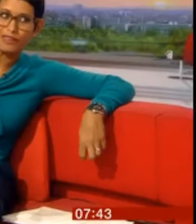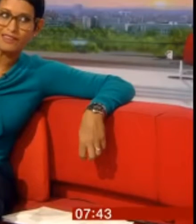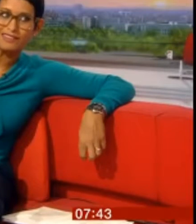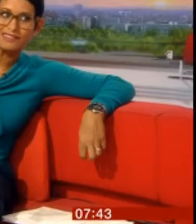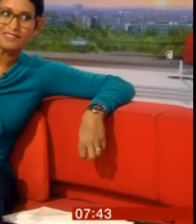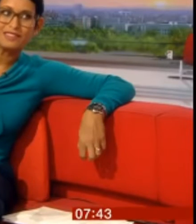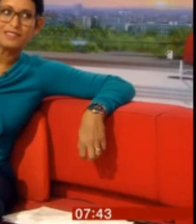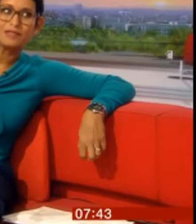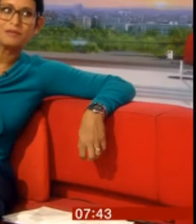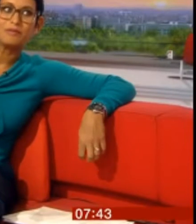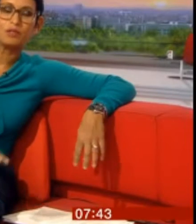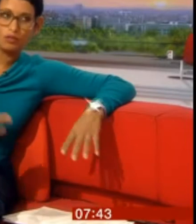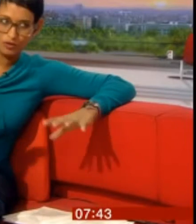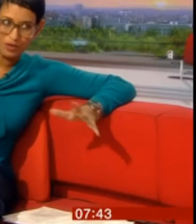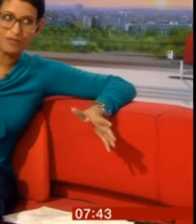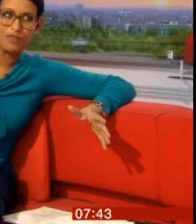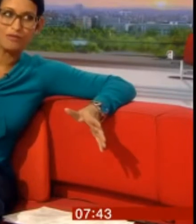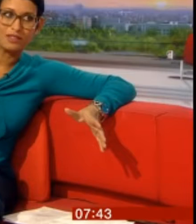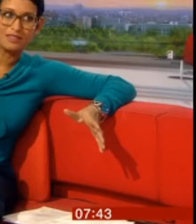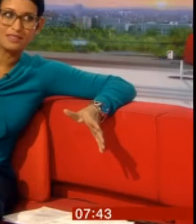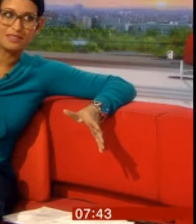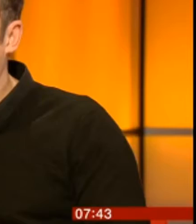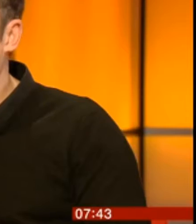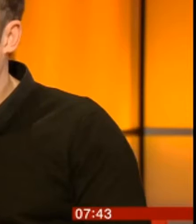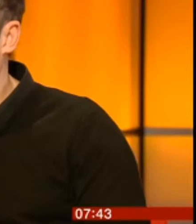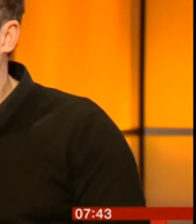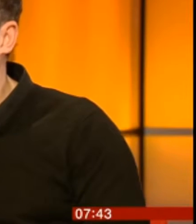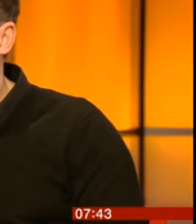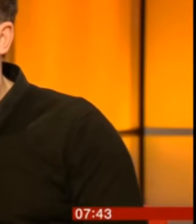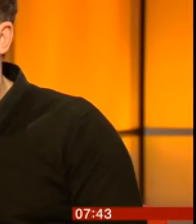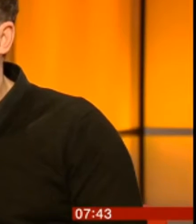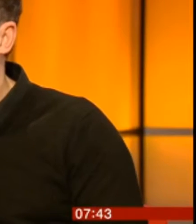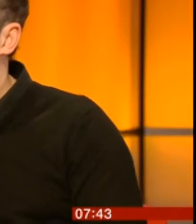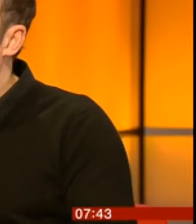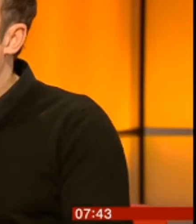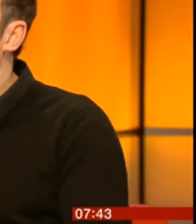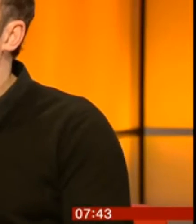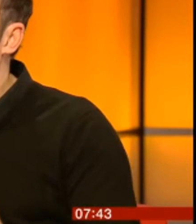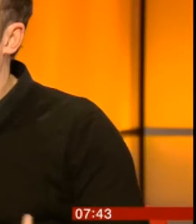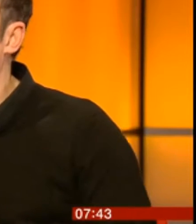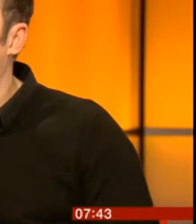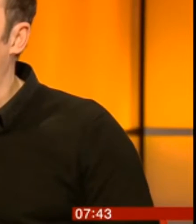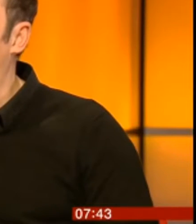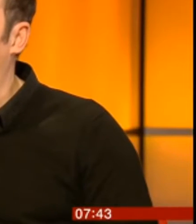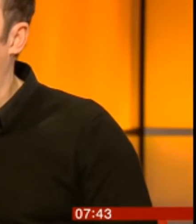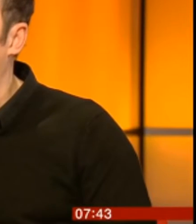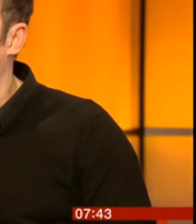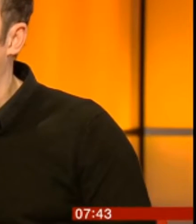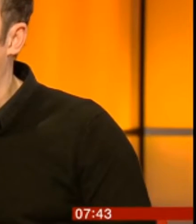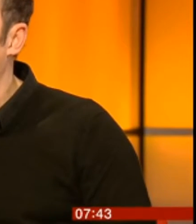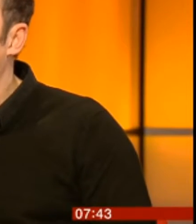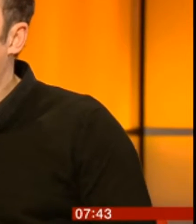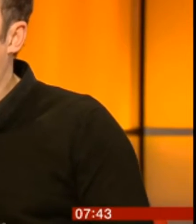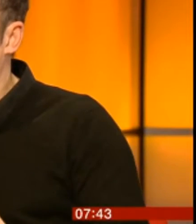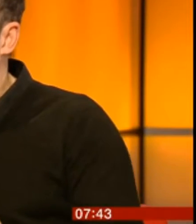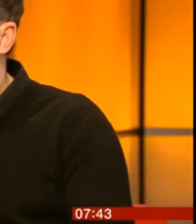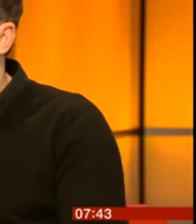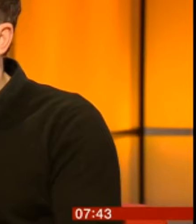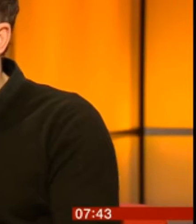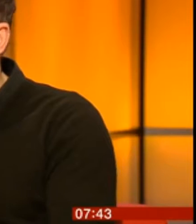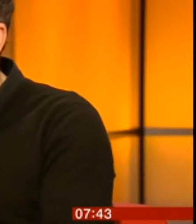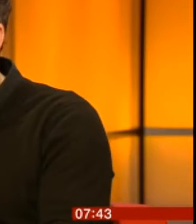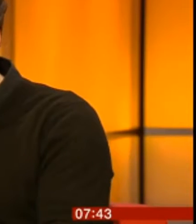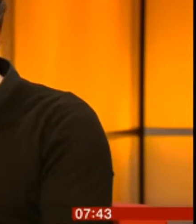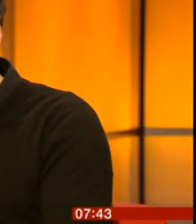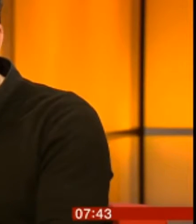to sign something, but not to waive their rights. It's just the feeling that you get. If you imagine you're taking your family out for dinner and you